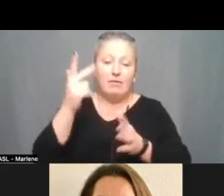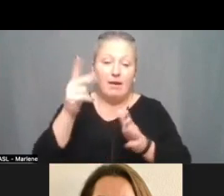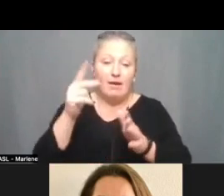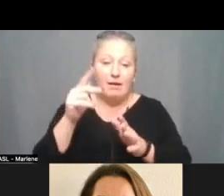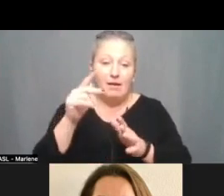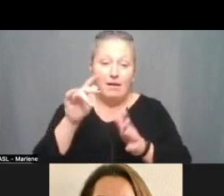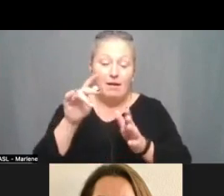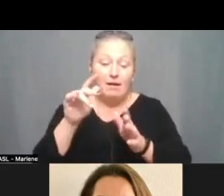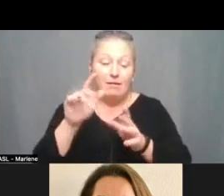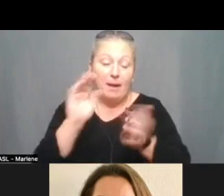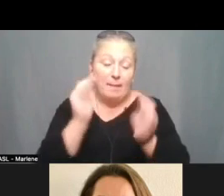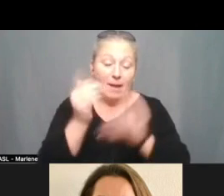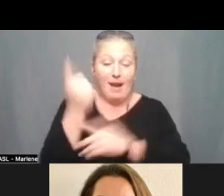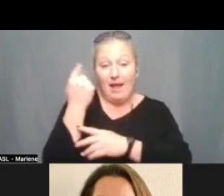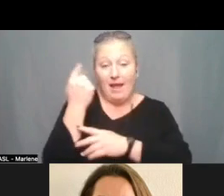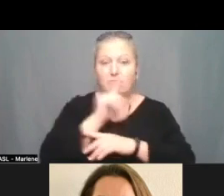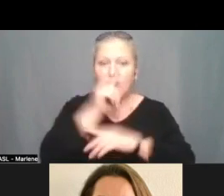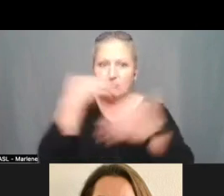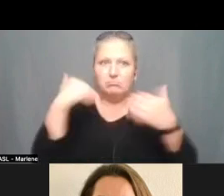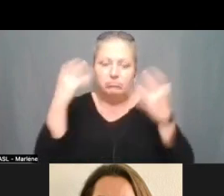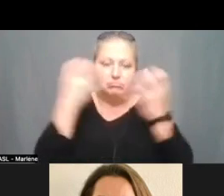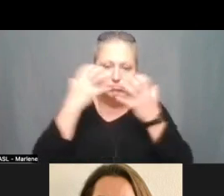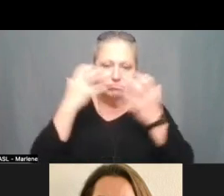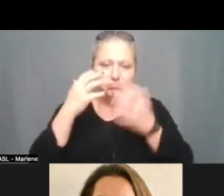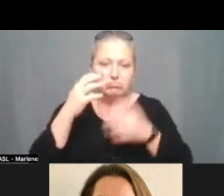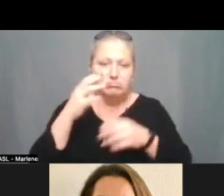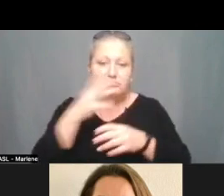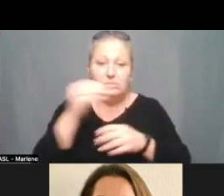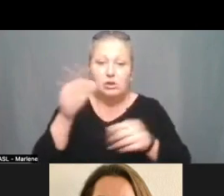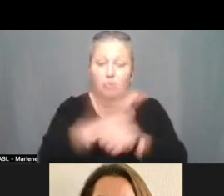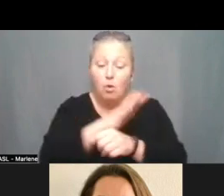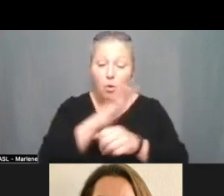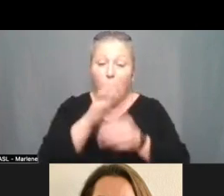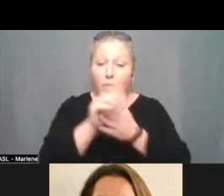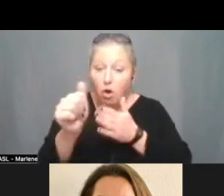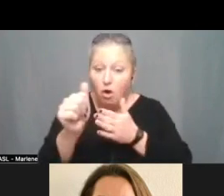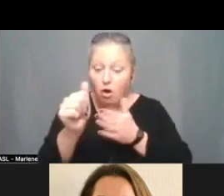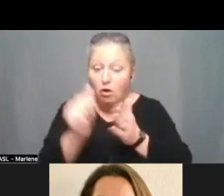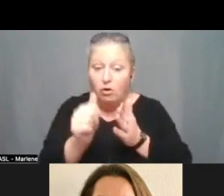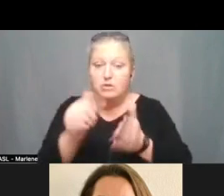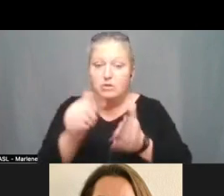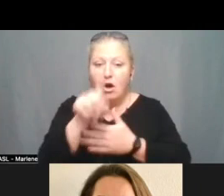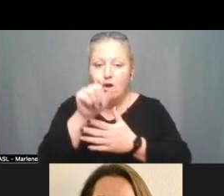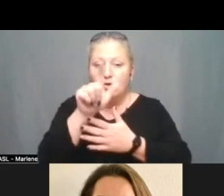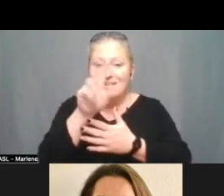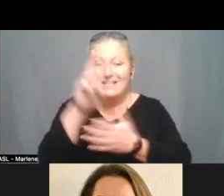last year, which is really incredible. And the total dollars raised was 126